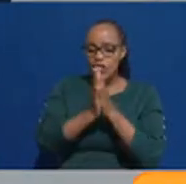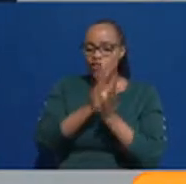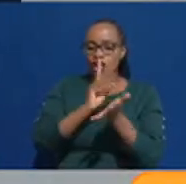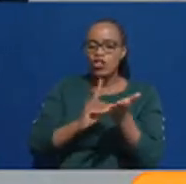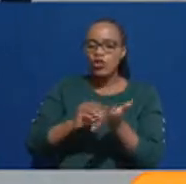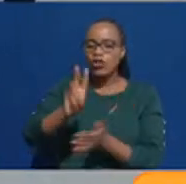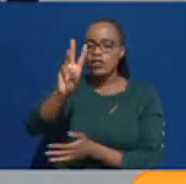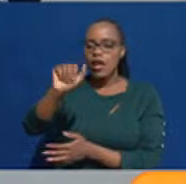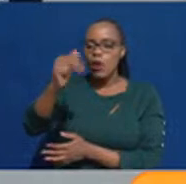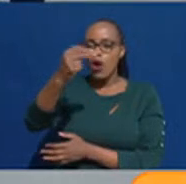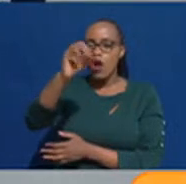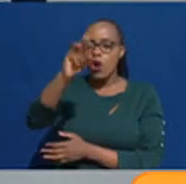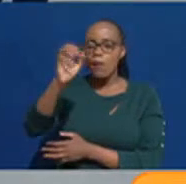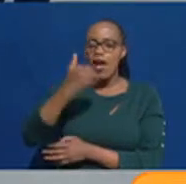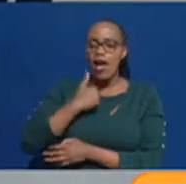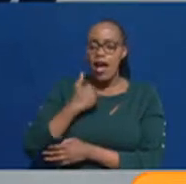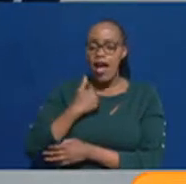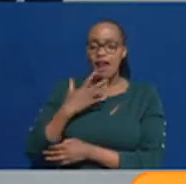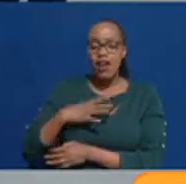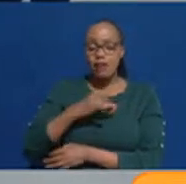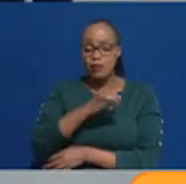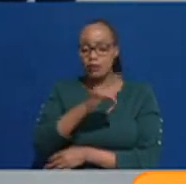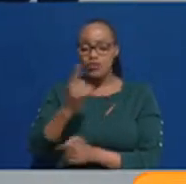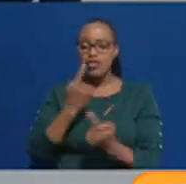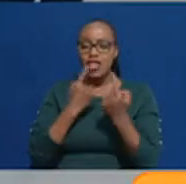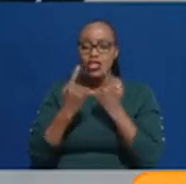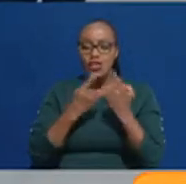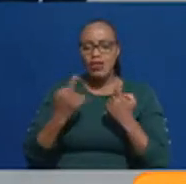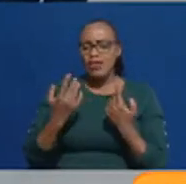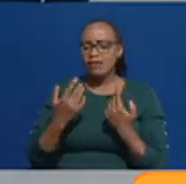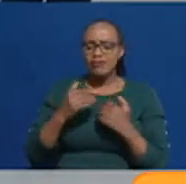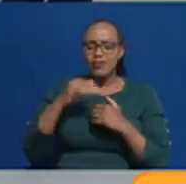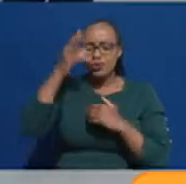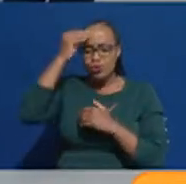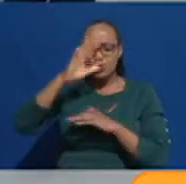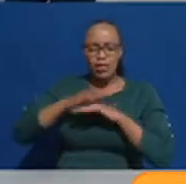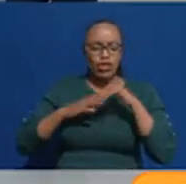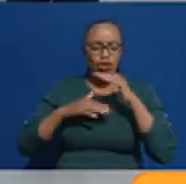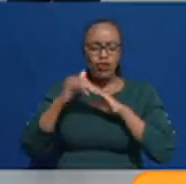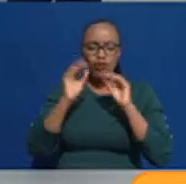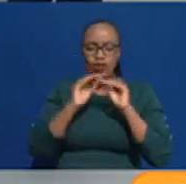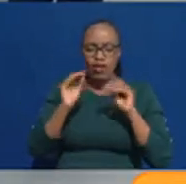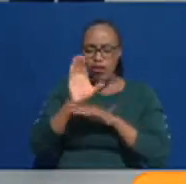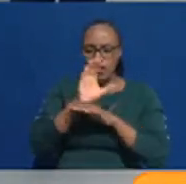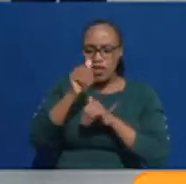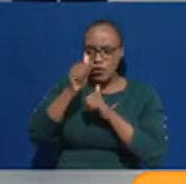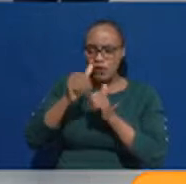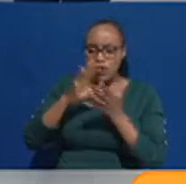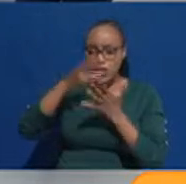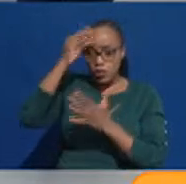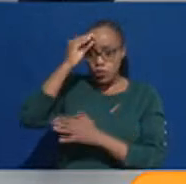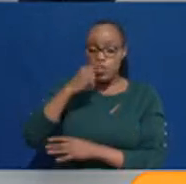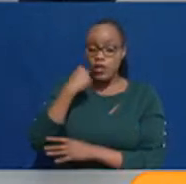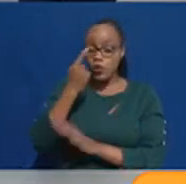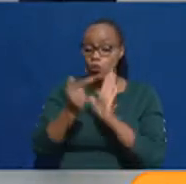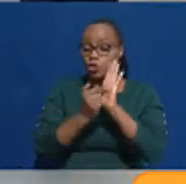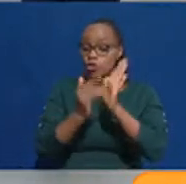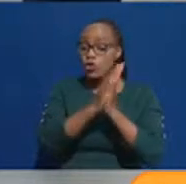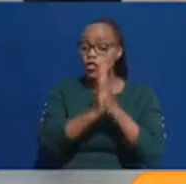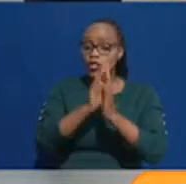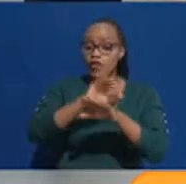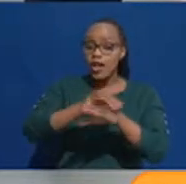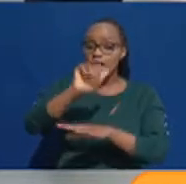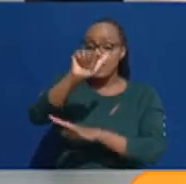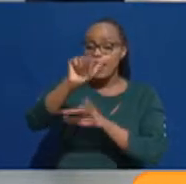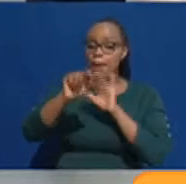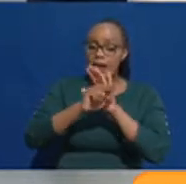because we're getting some voices of dissatisfied students with the courses that they were allocated. That student we just featured there got a name